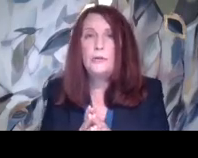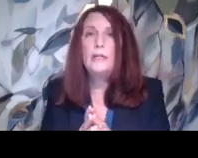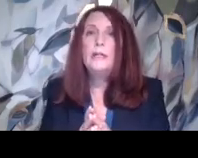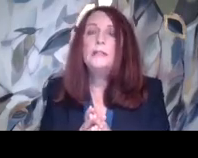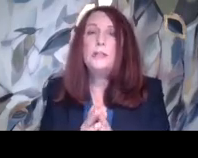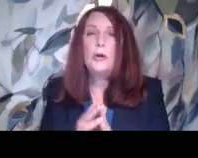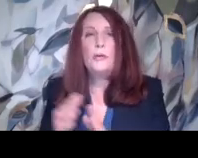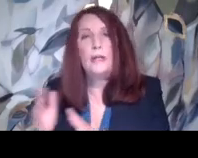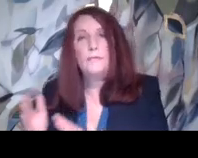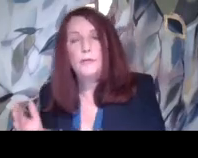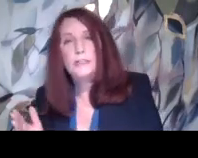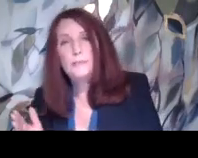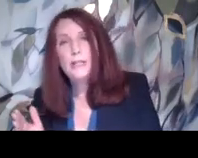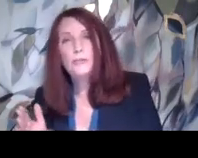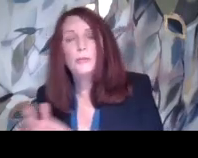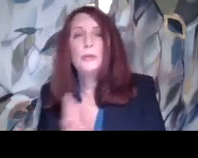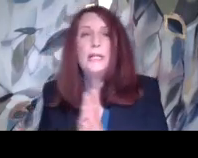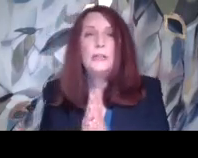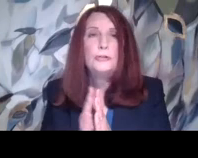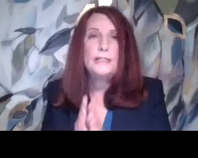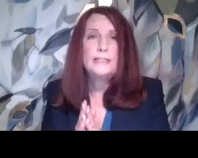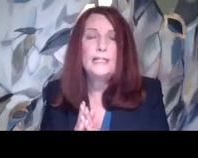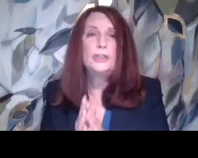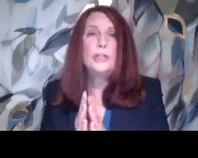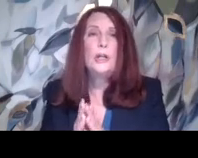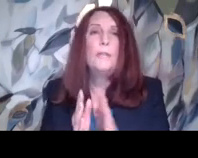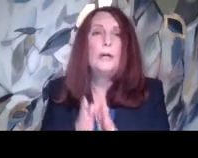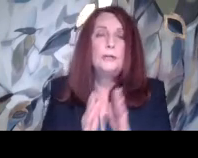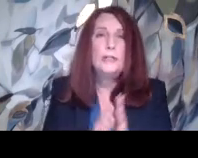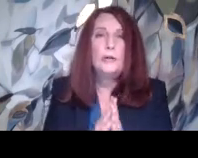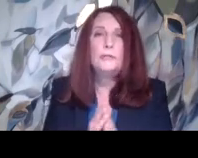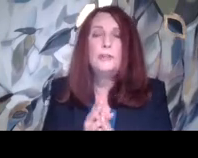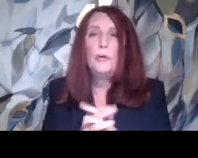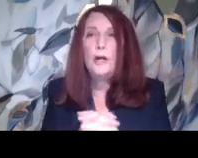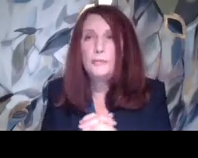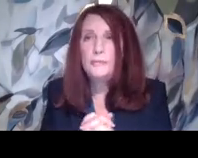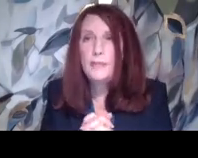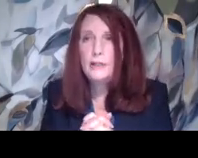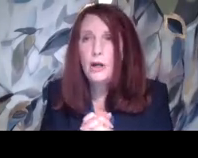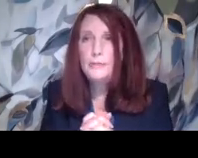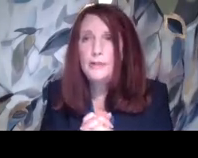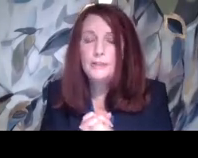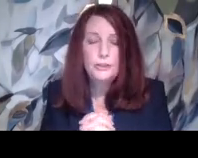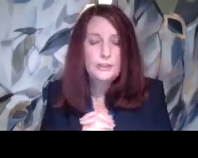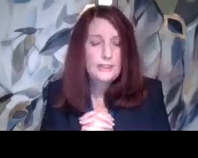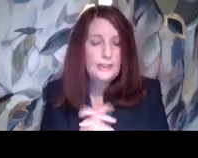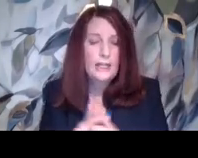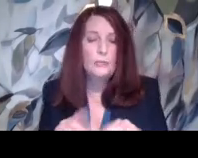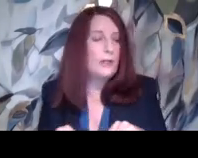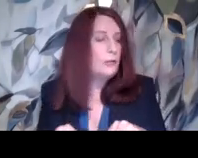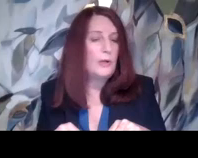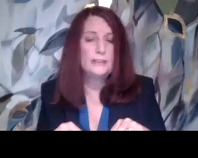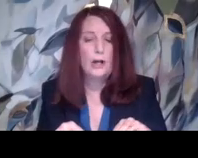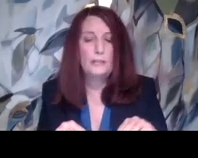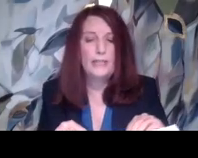available. So, if you're in the Spanish room, you're getting your translation. But you can also get a copy of this, just as